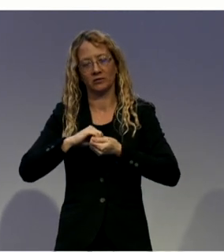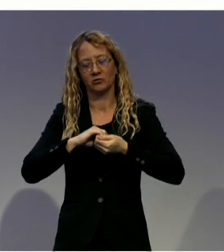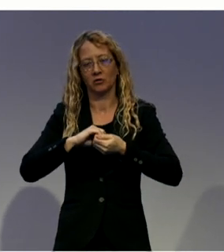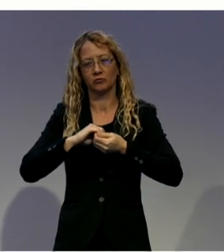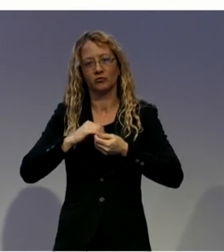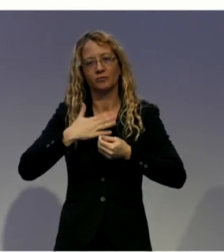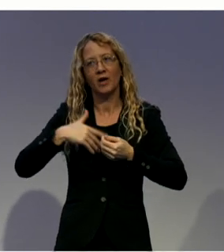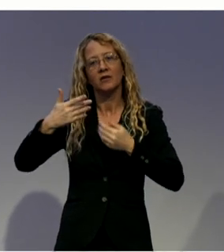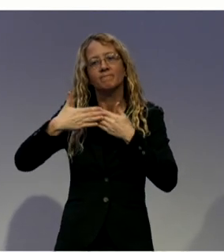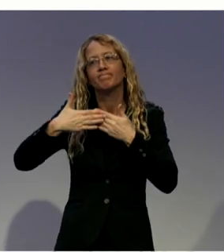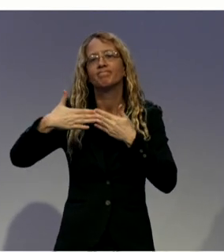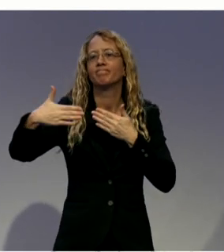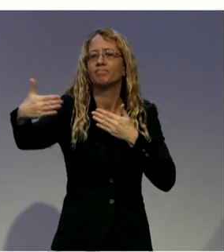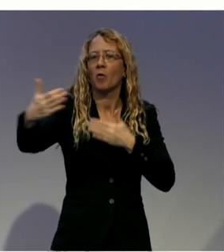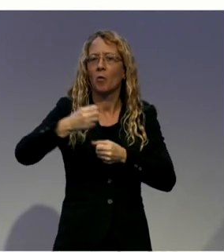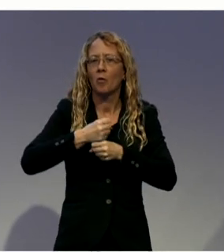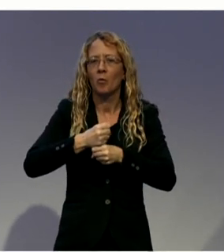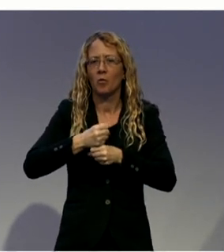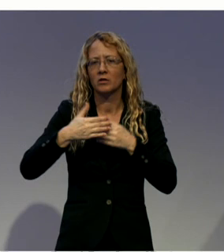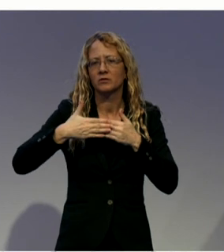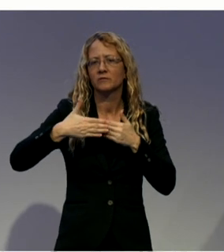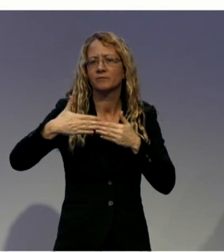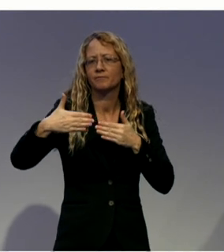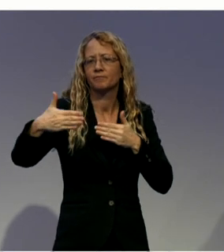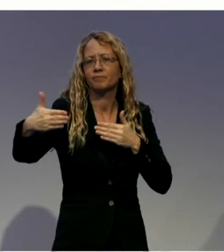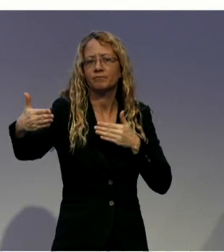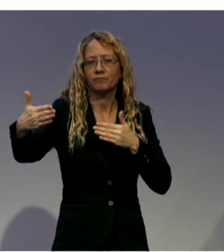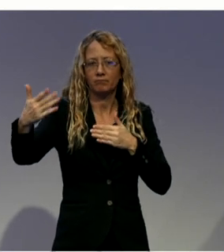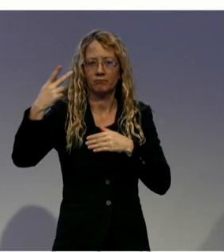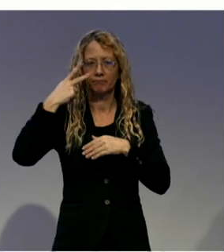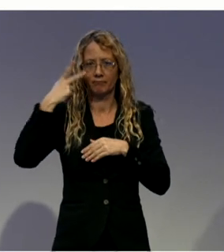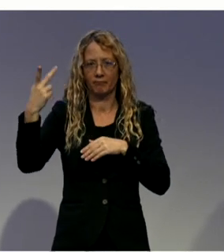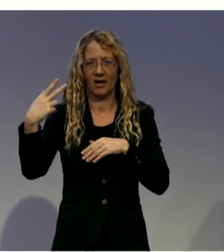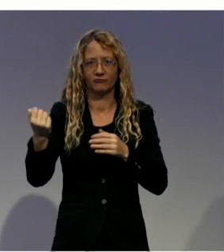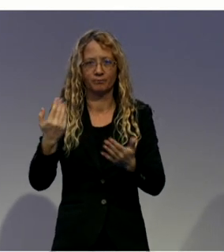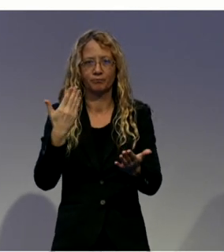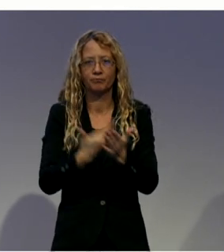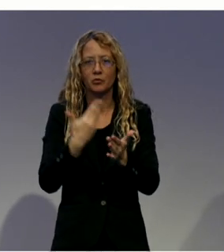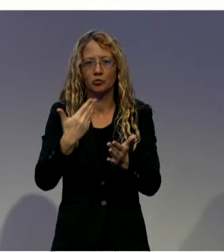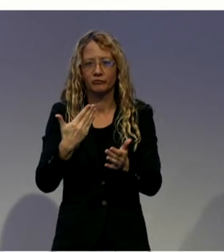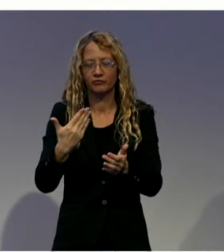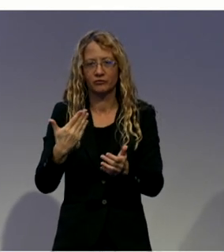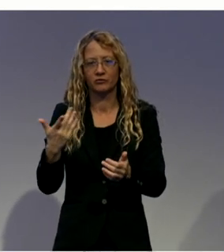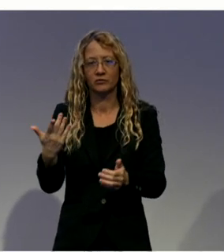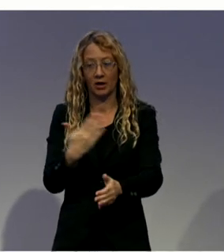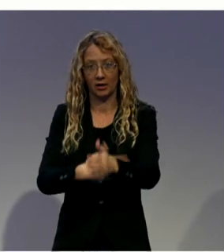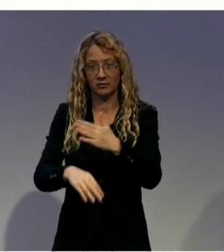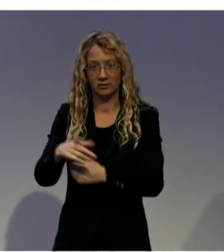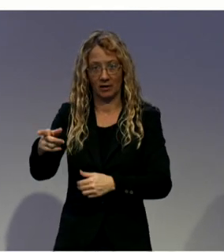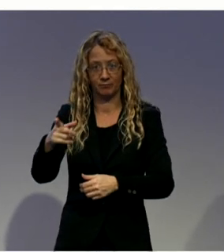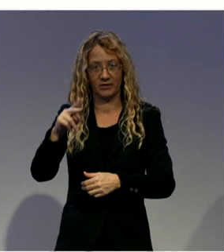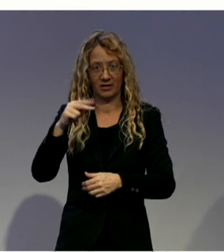be a leader in responsive delivery of Indigenous disability services. We've been recognized with multiple